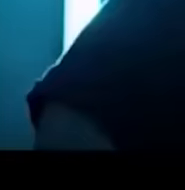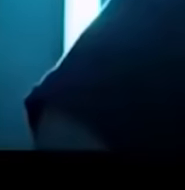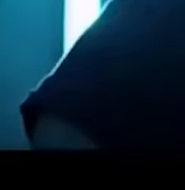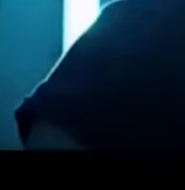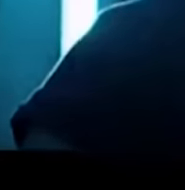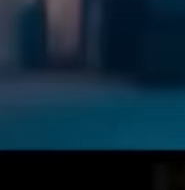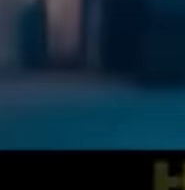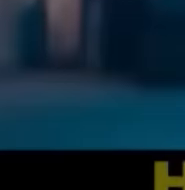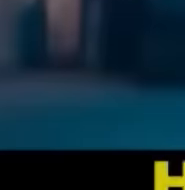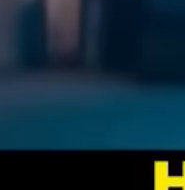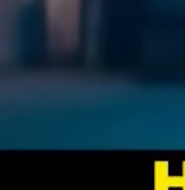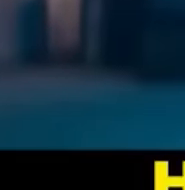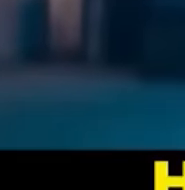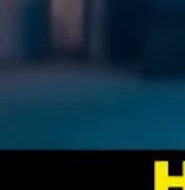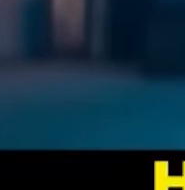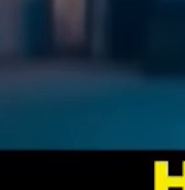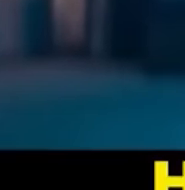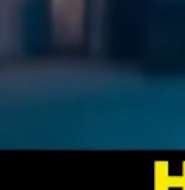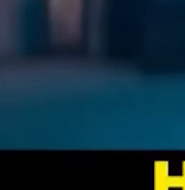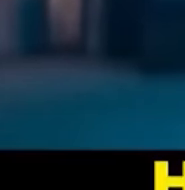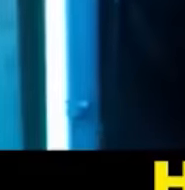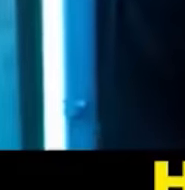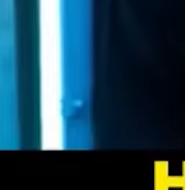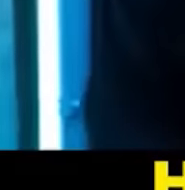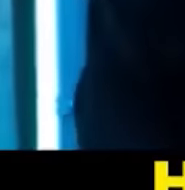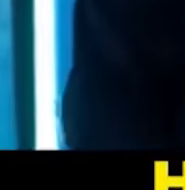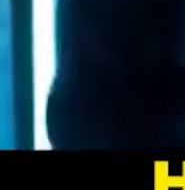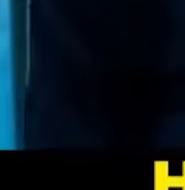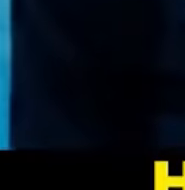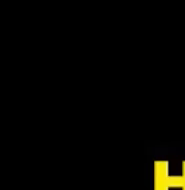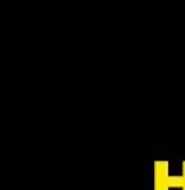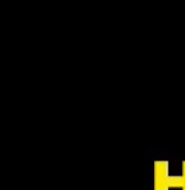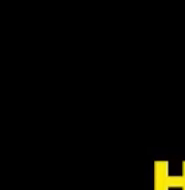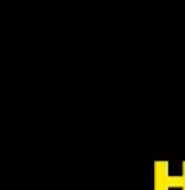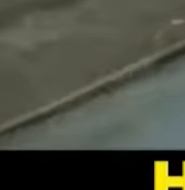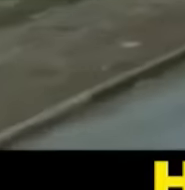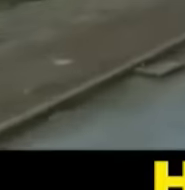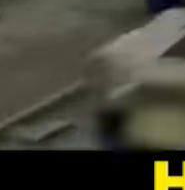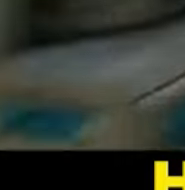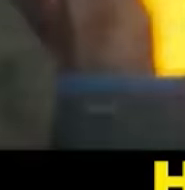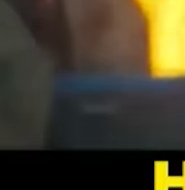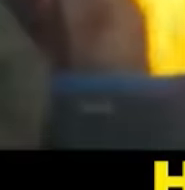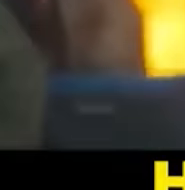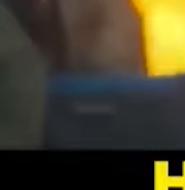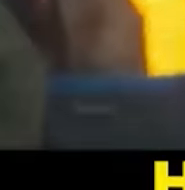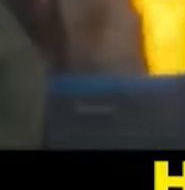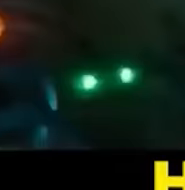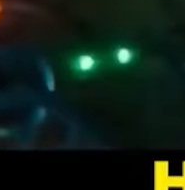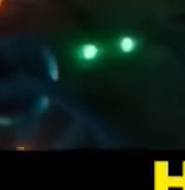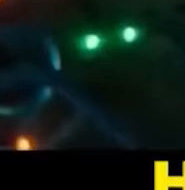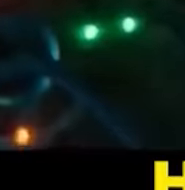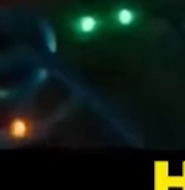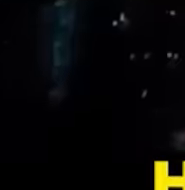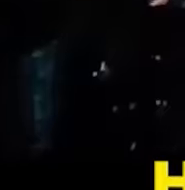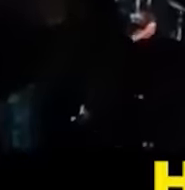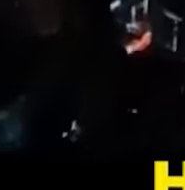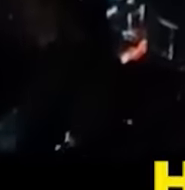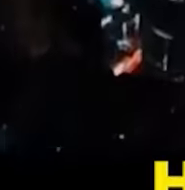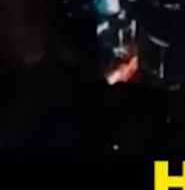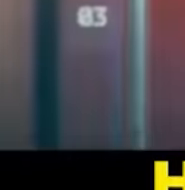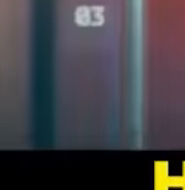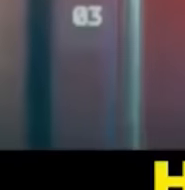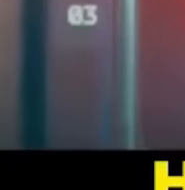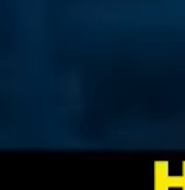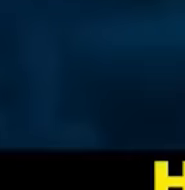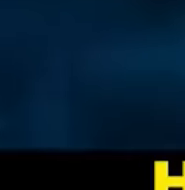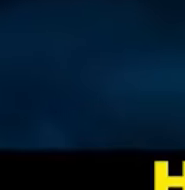There's nothing new guy. Remember this face. Don't shoot it by accident. Terrorists have taken possession of nuclear missiles. If